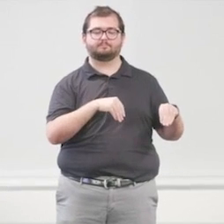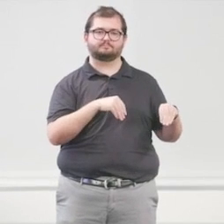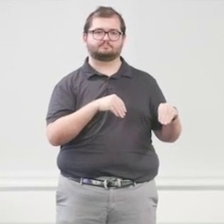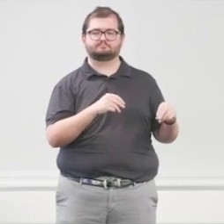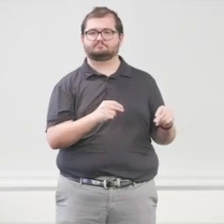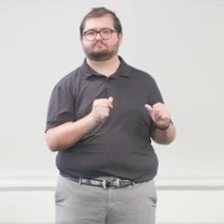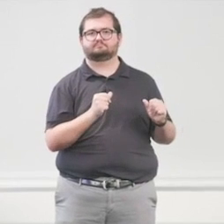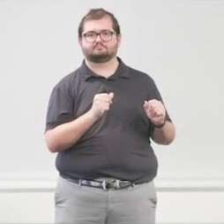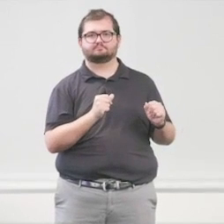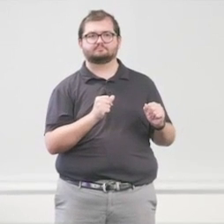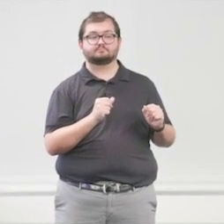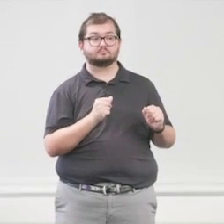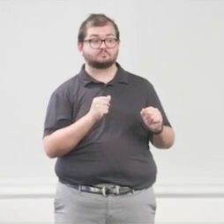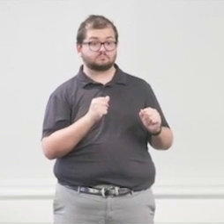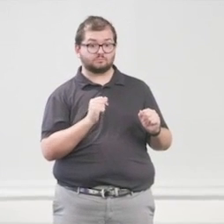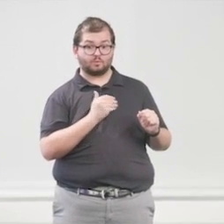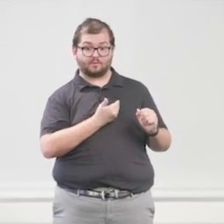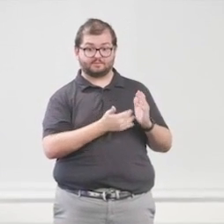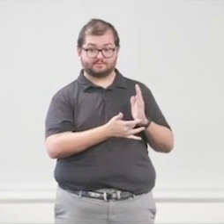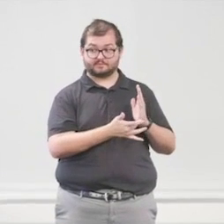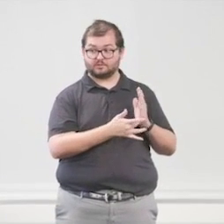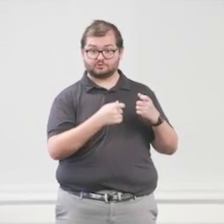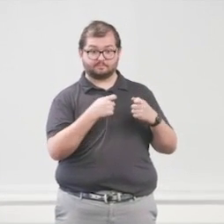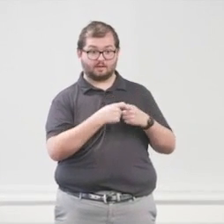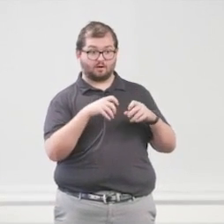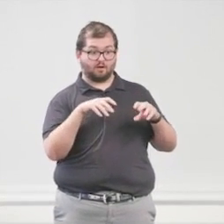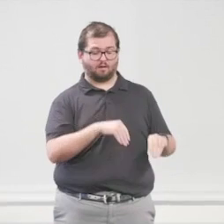because we have technology and the power goes off, what do we do in between?